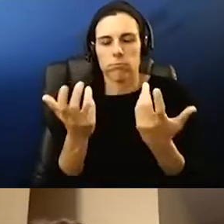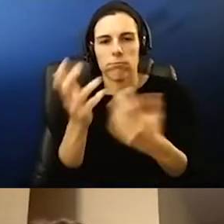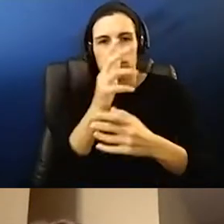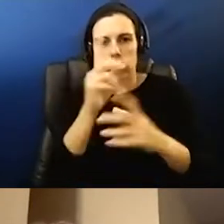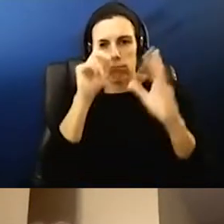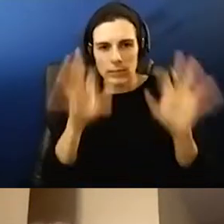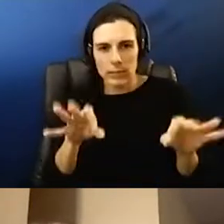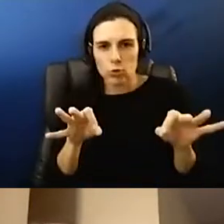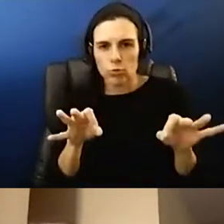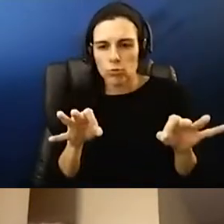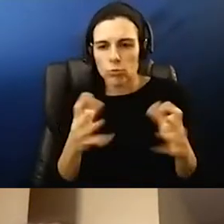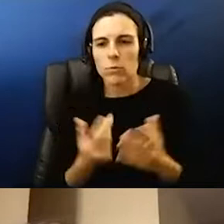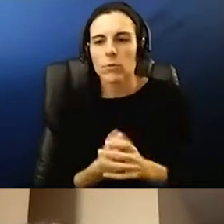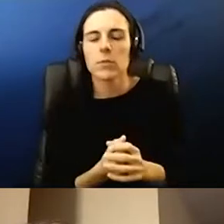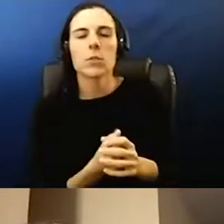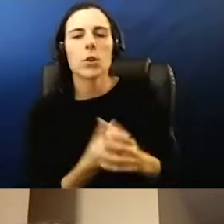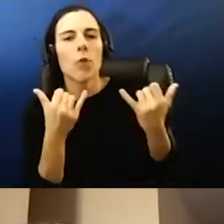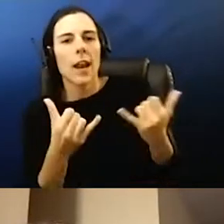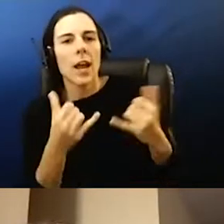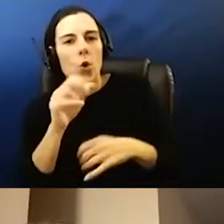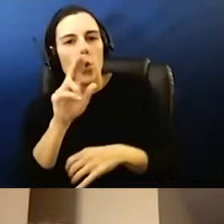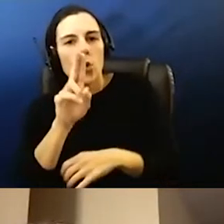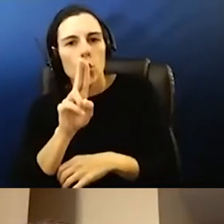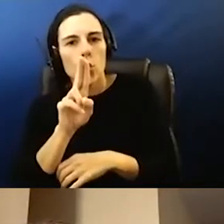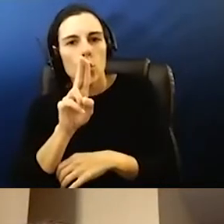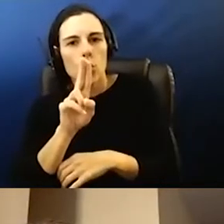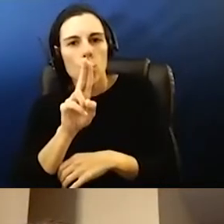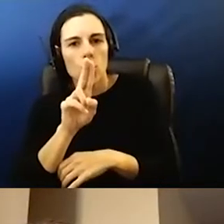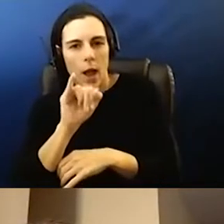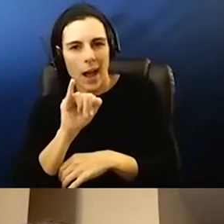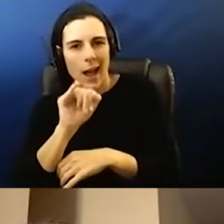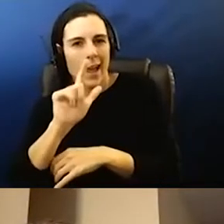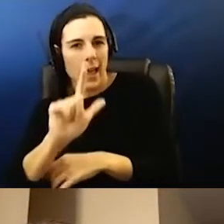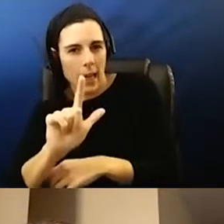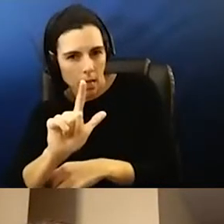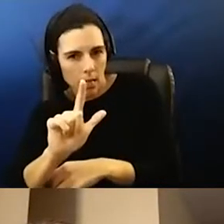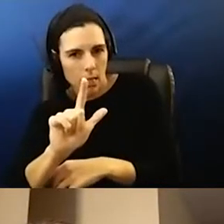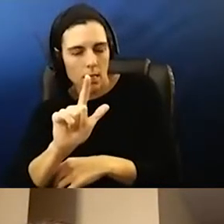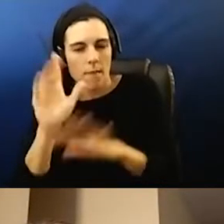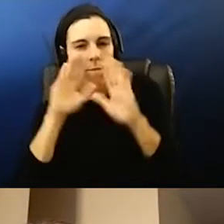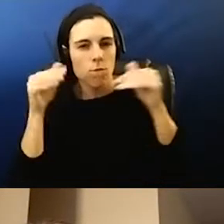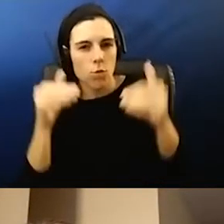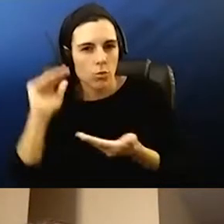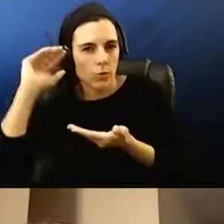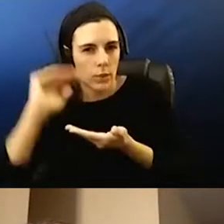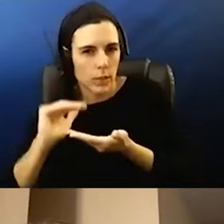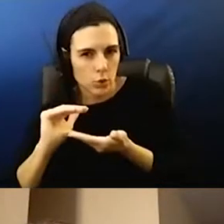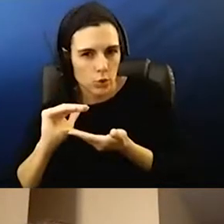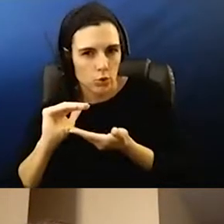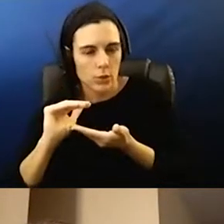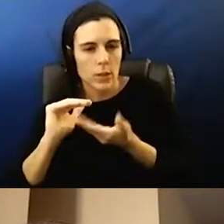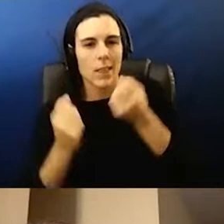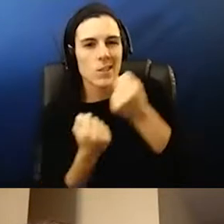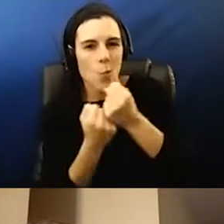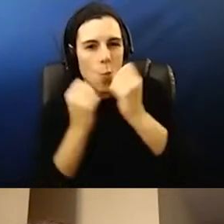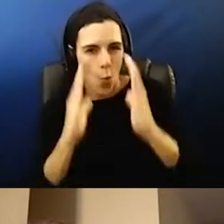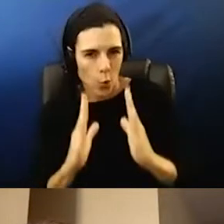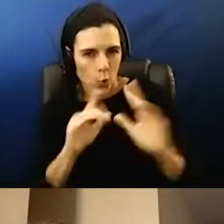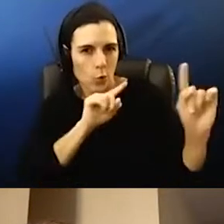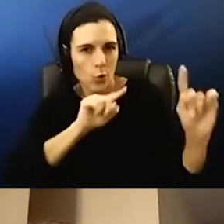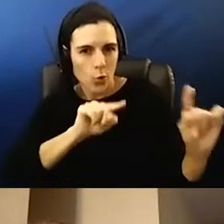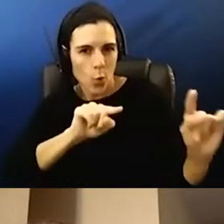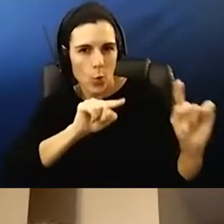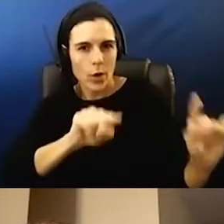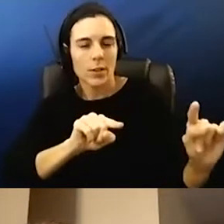Yeah, right now UIL is focused on the production and fans of the game, folks that are